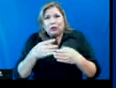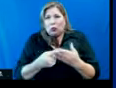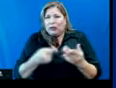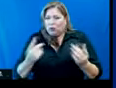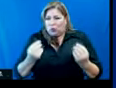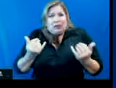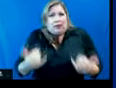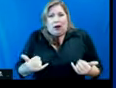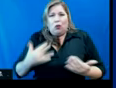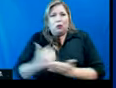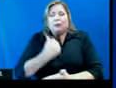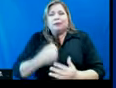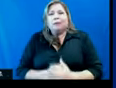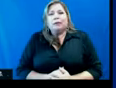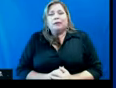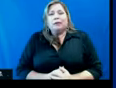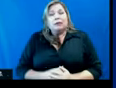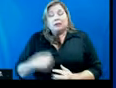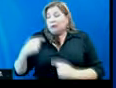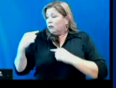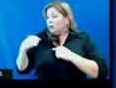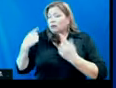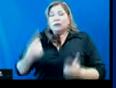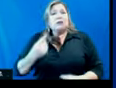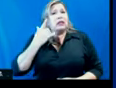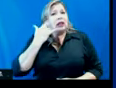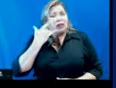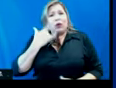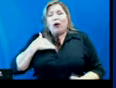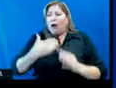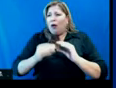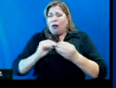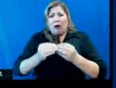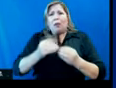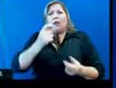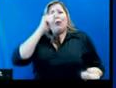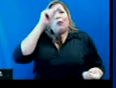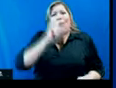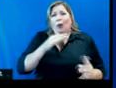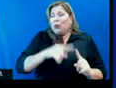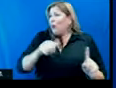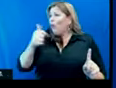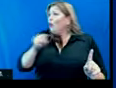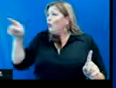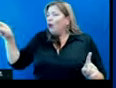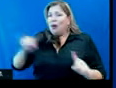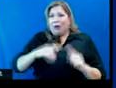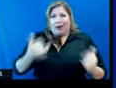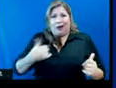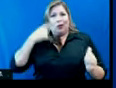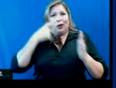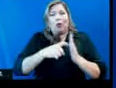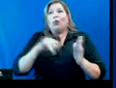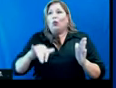as we've enjoyed lower rates of transmission, lower numbers of cases, we too are seeing this surge growing